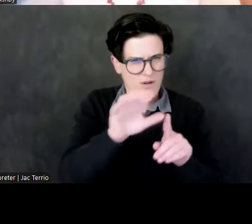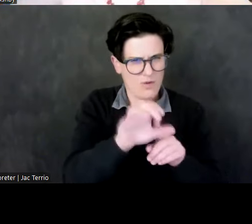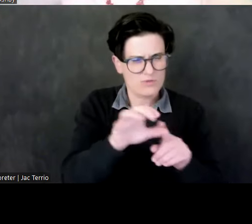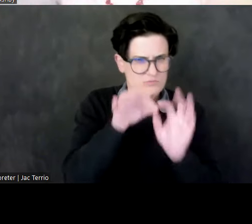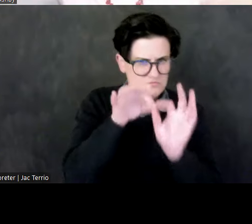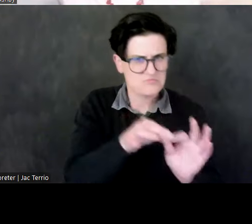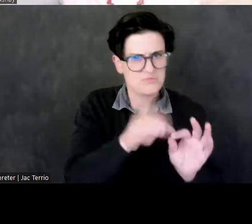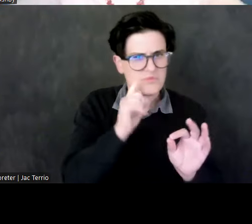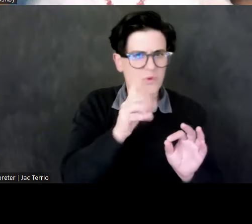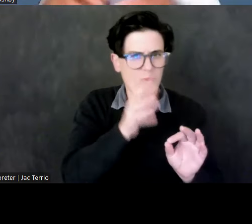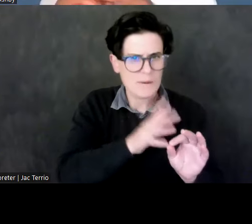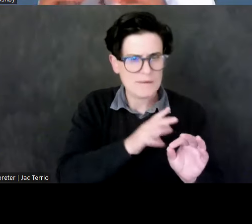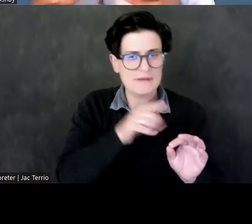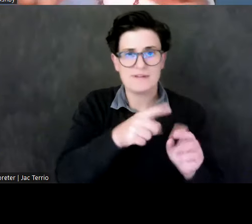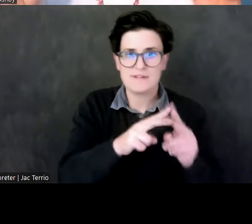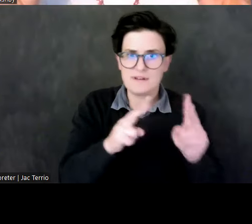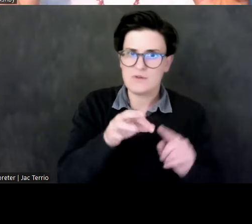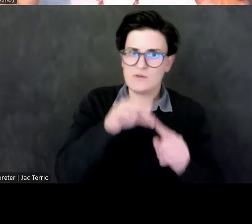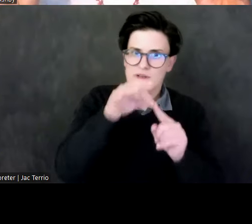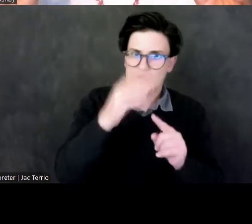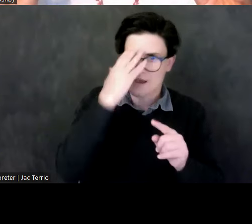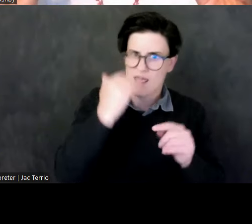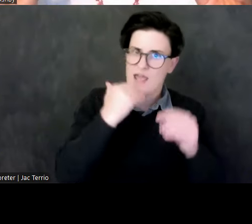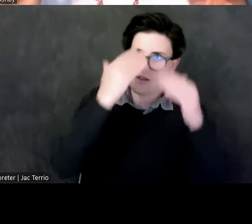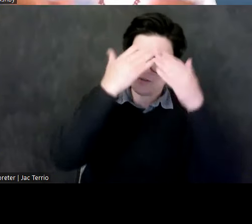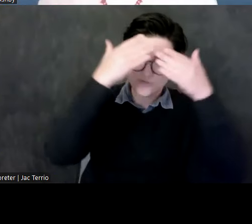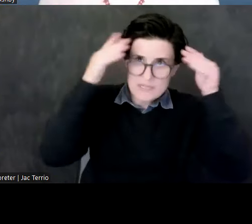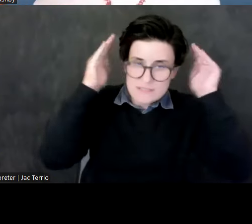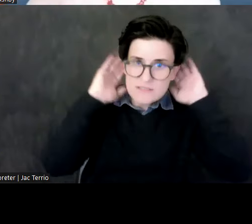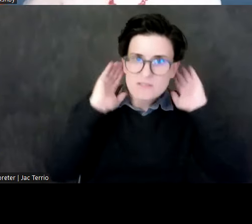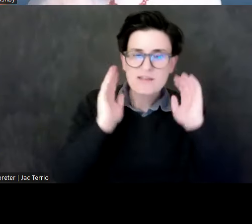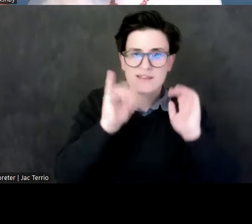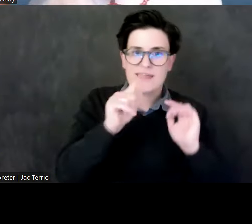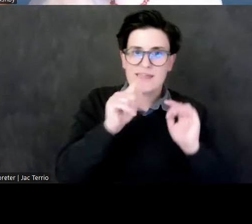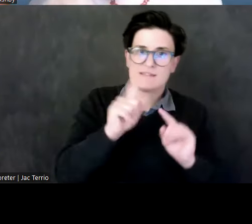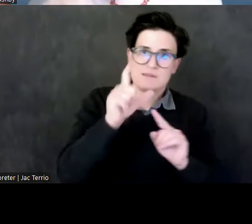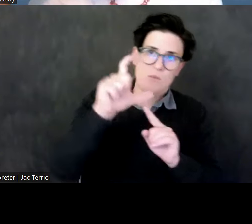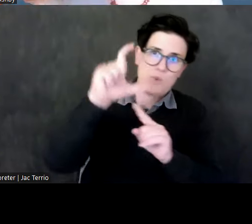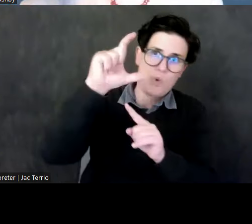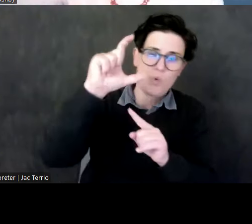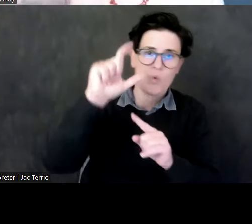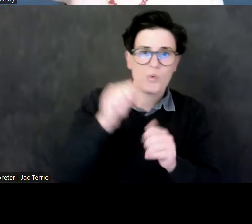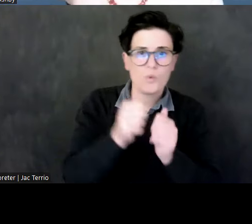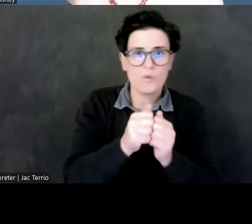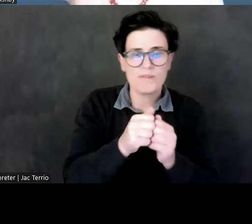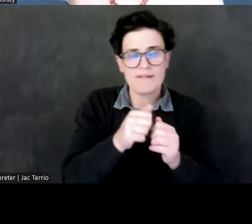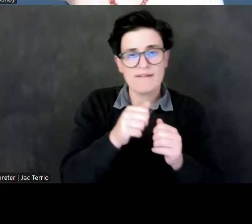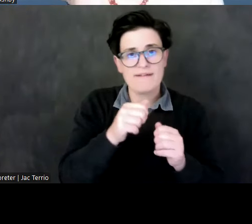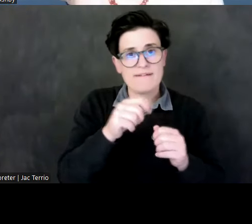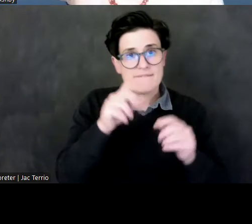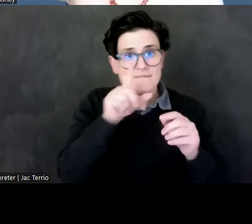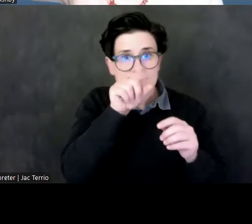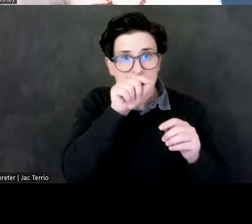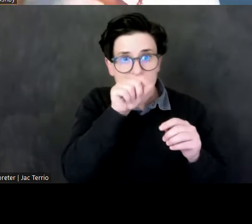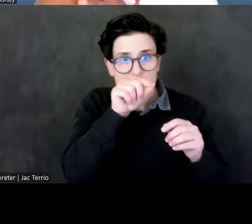She has a very unique headdress that is a crescent moon with a falcon on top of it and that falcon